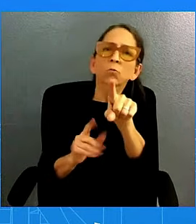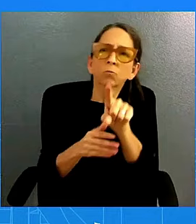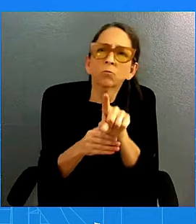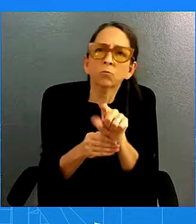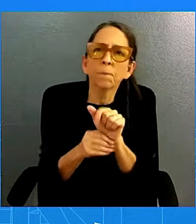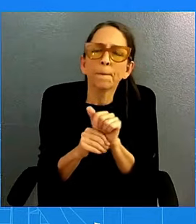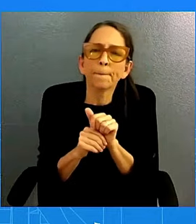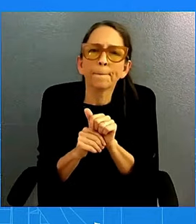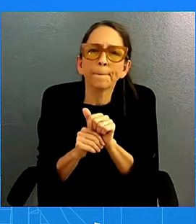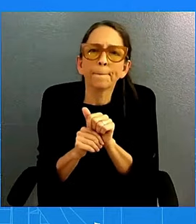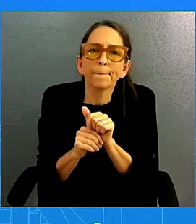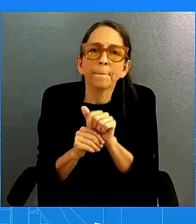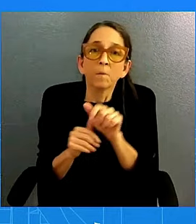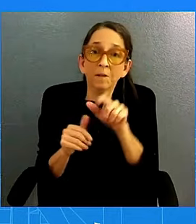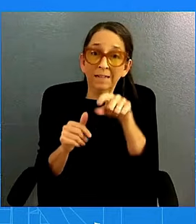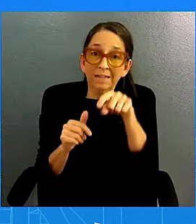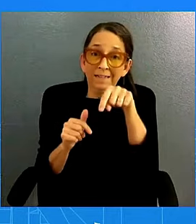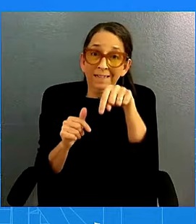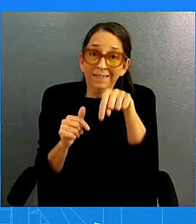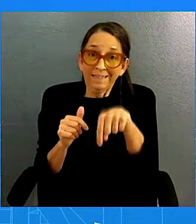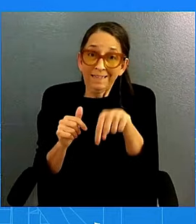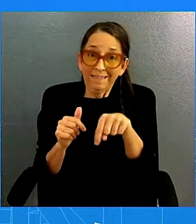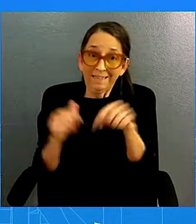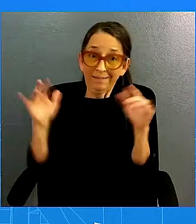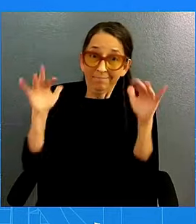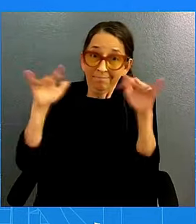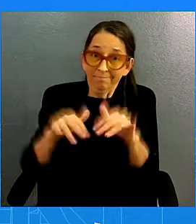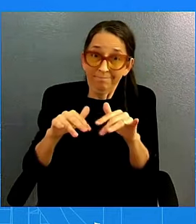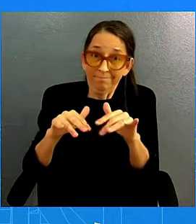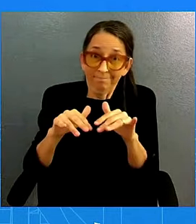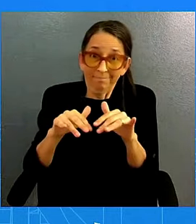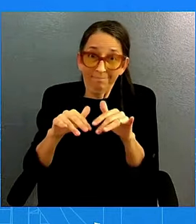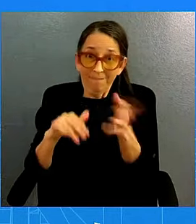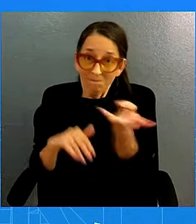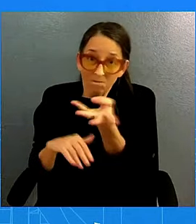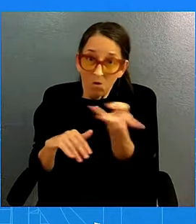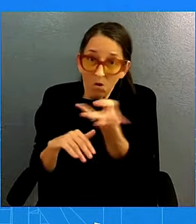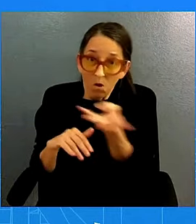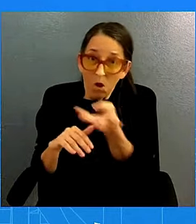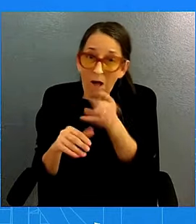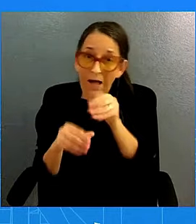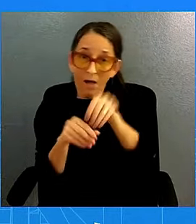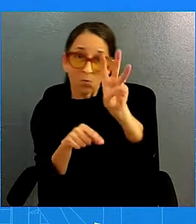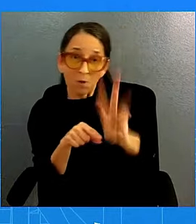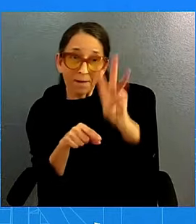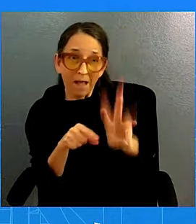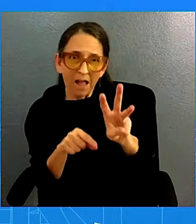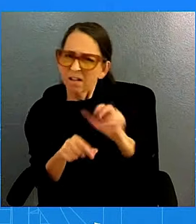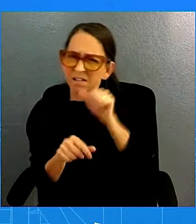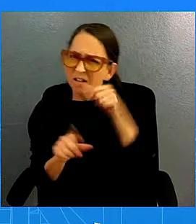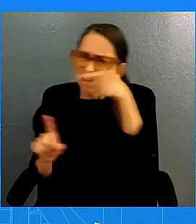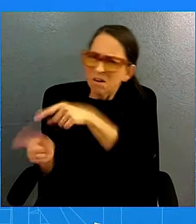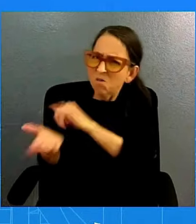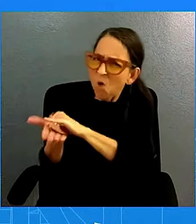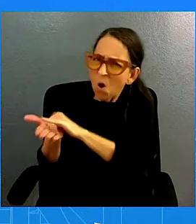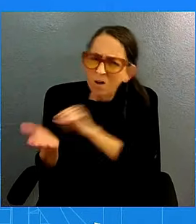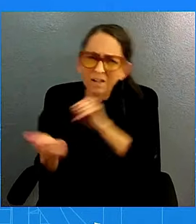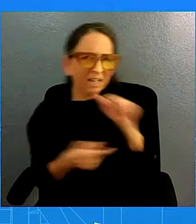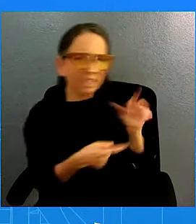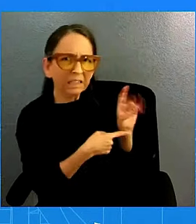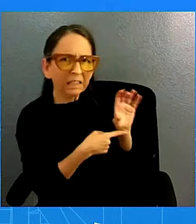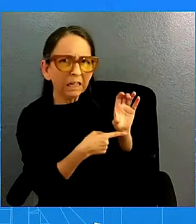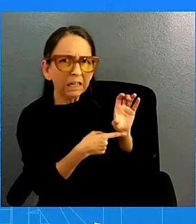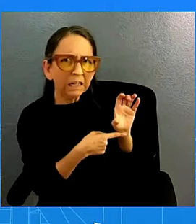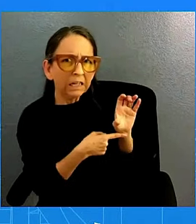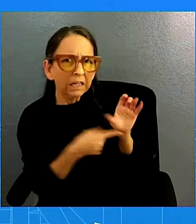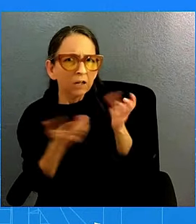held in Wilmington, as opposed to New York, or here, or Camp David. What should the world, what should we read into the fact